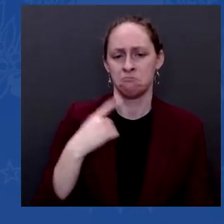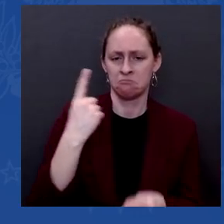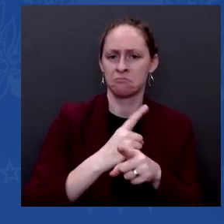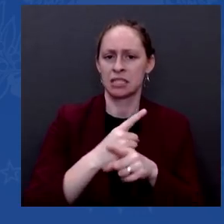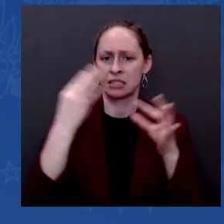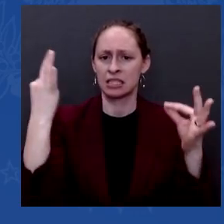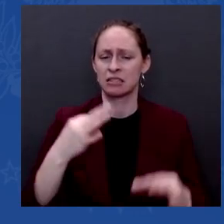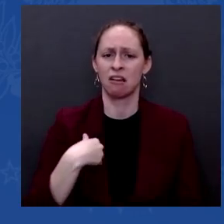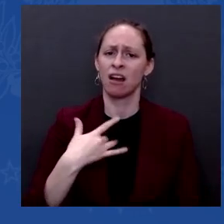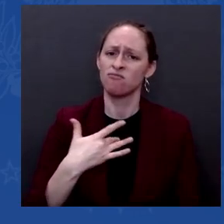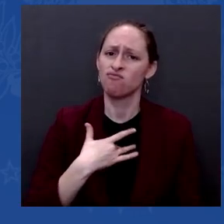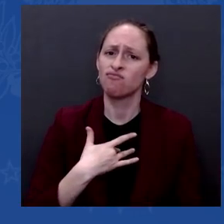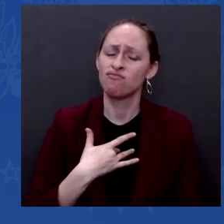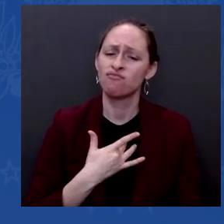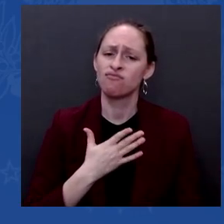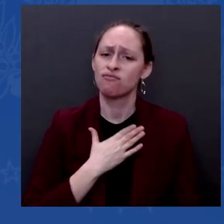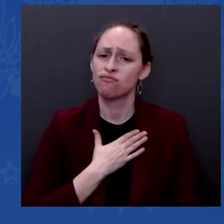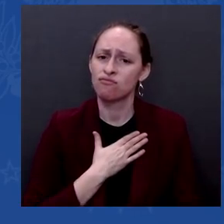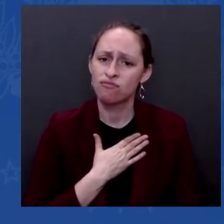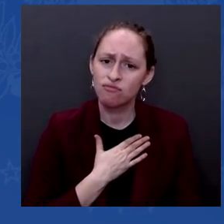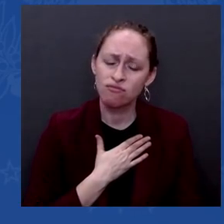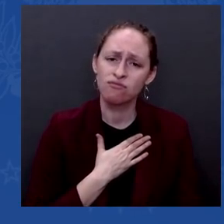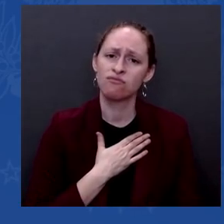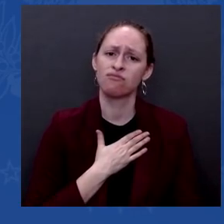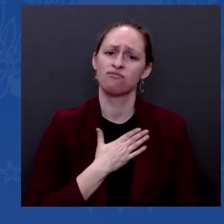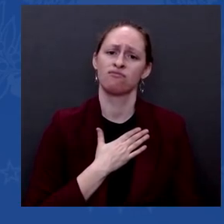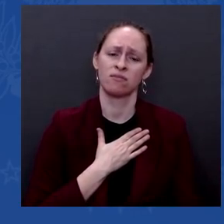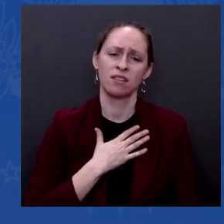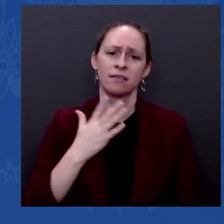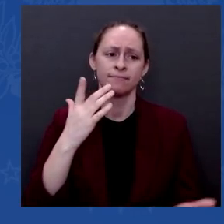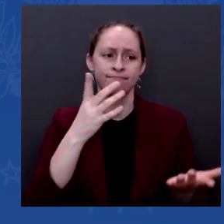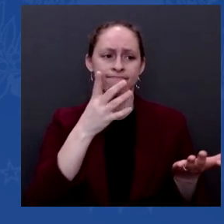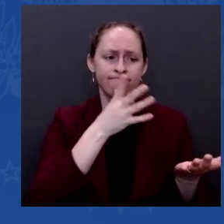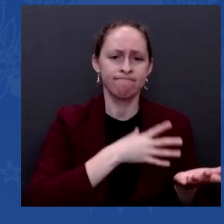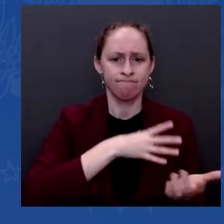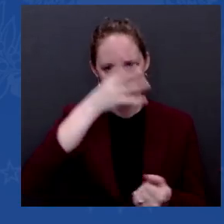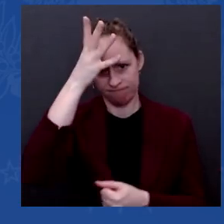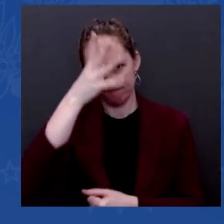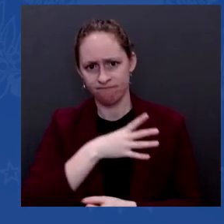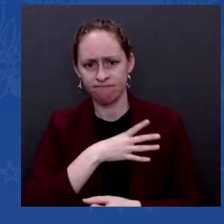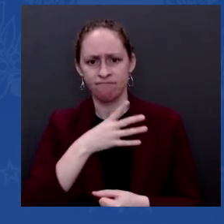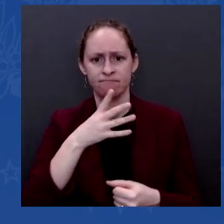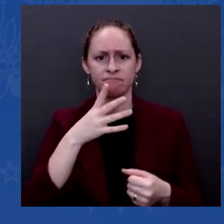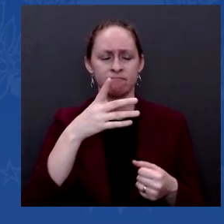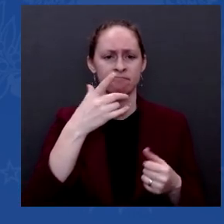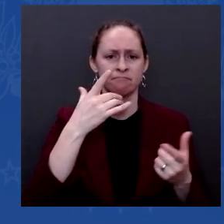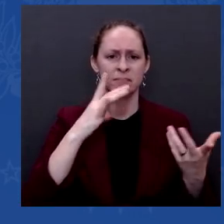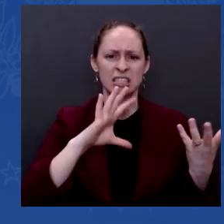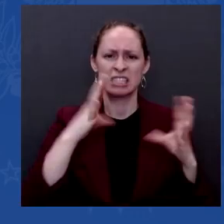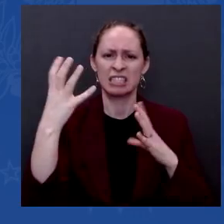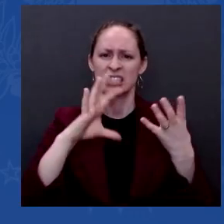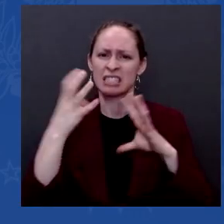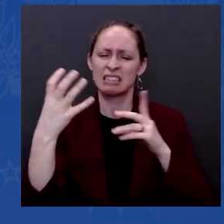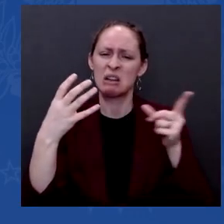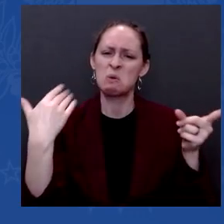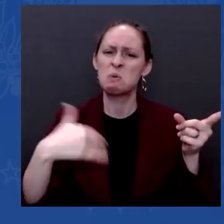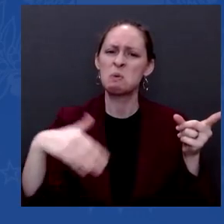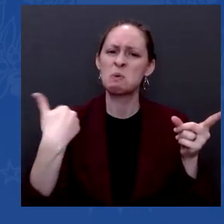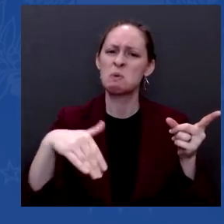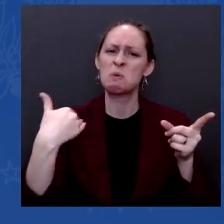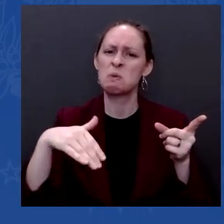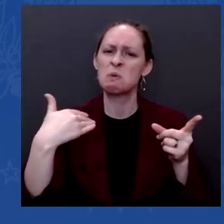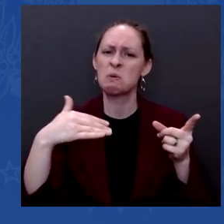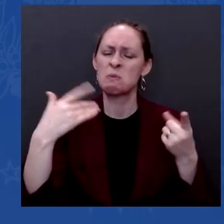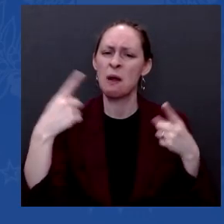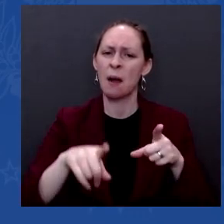airport by a terrorist attack against them. But the military will acknowledge, and I